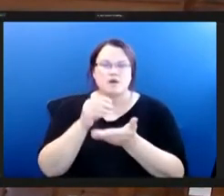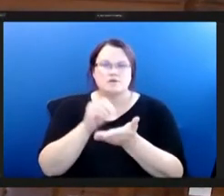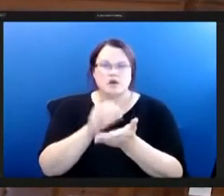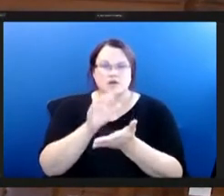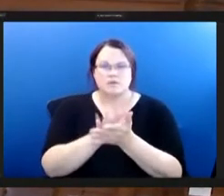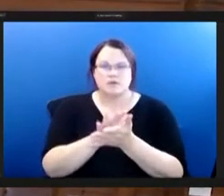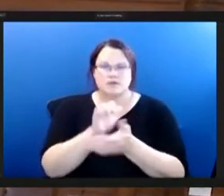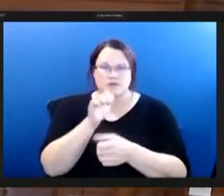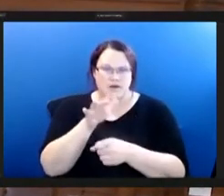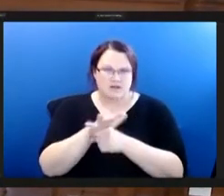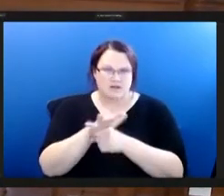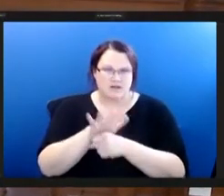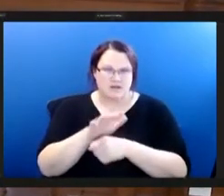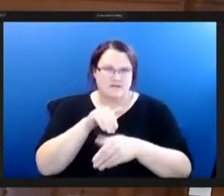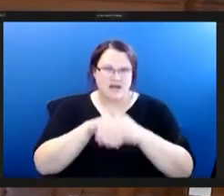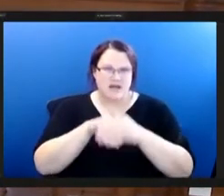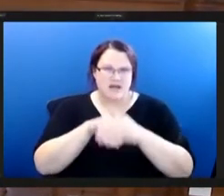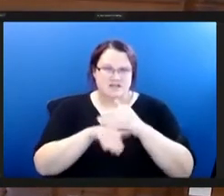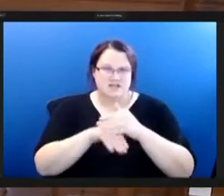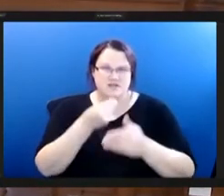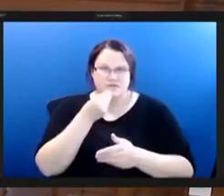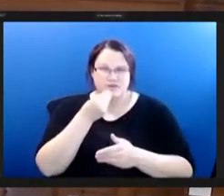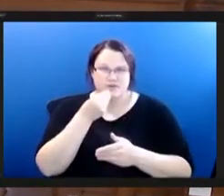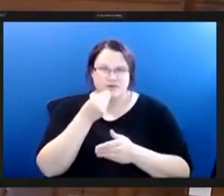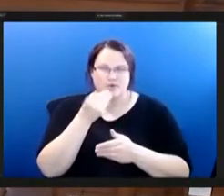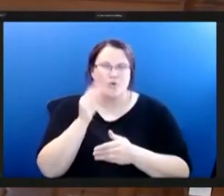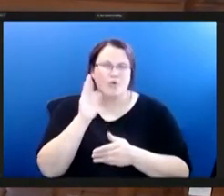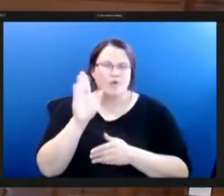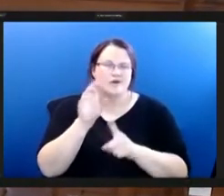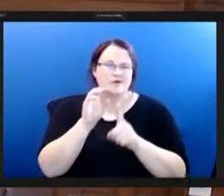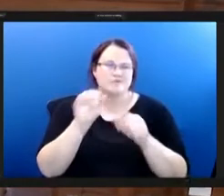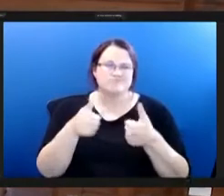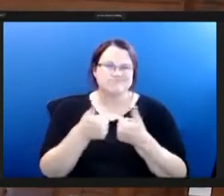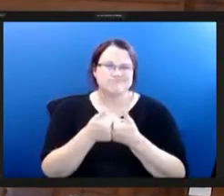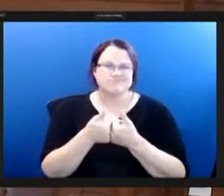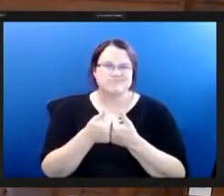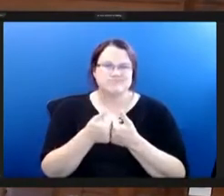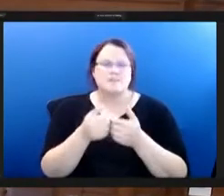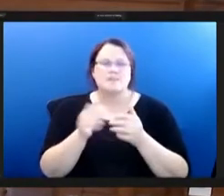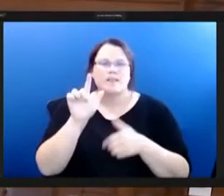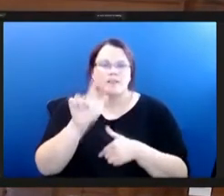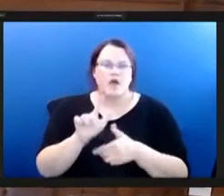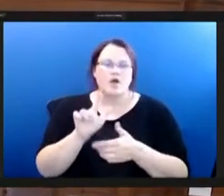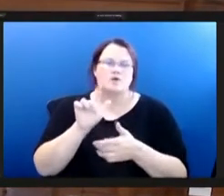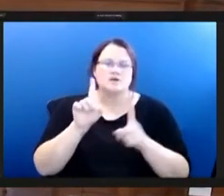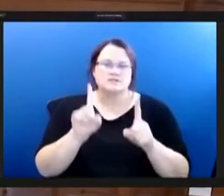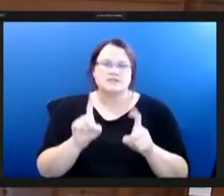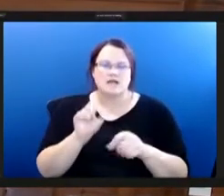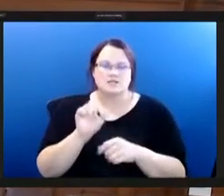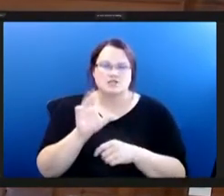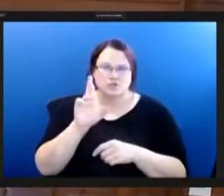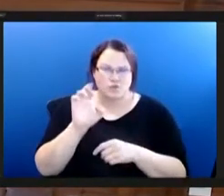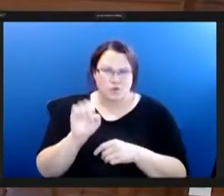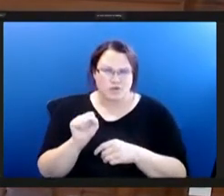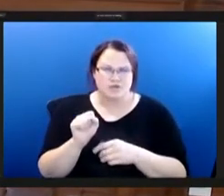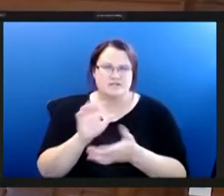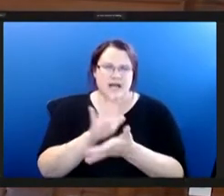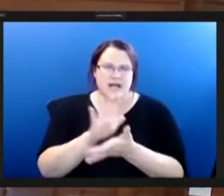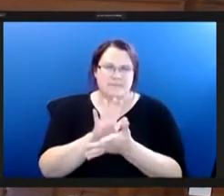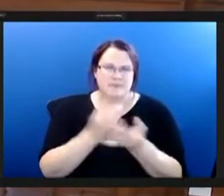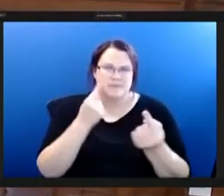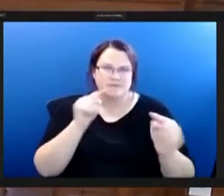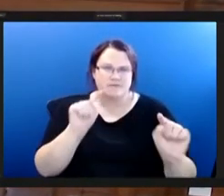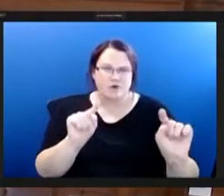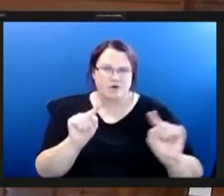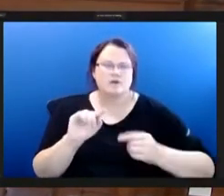lack of access to healthy food greatly harms a child's academic performance lower test scores of math and greedy comprehension that it harms their